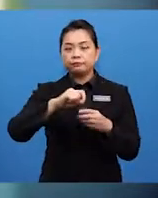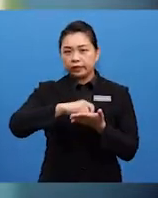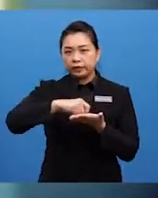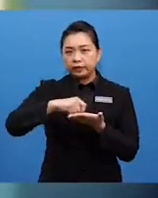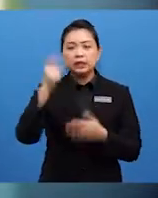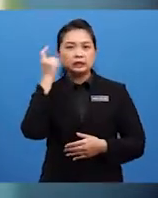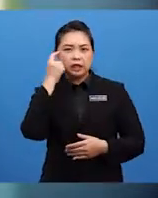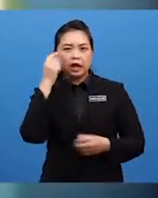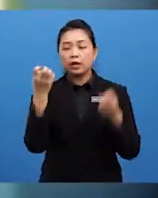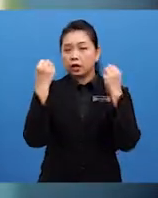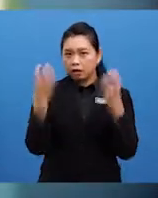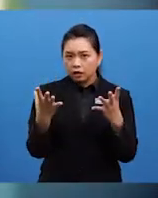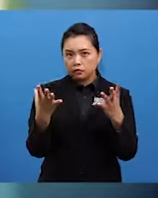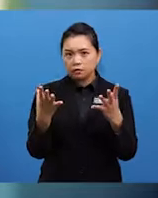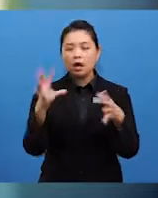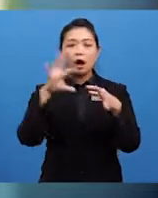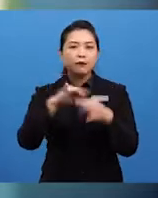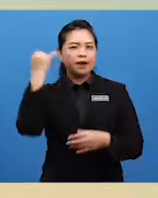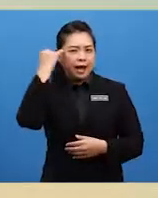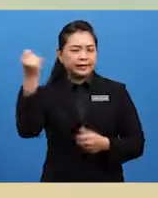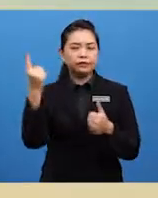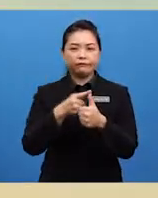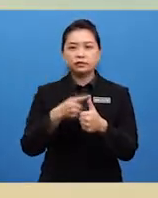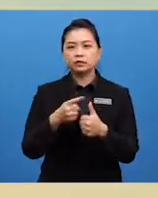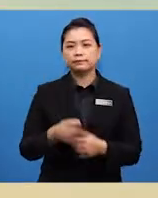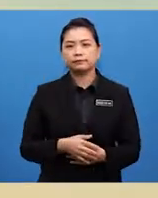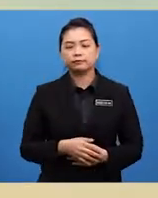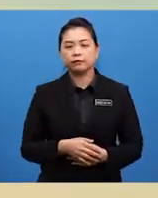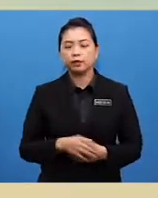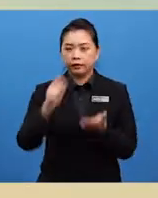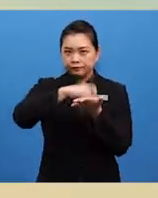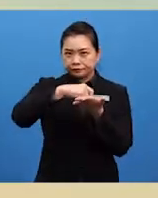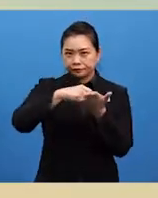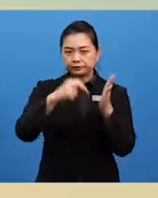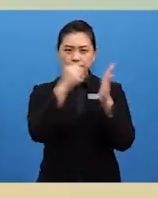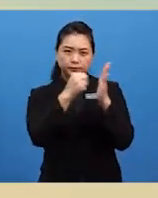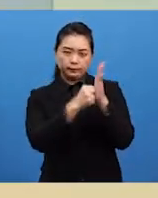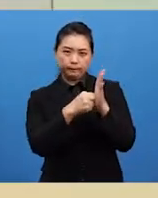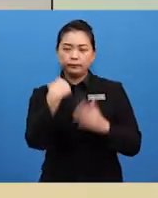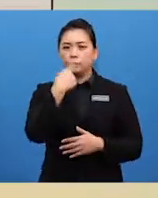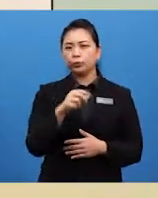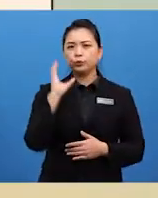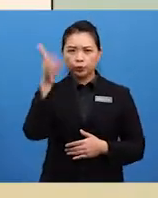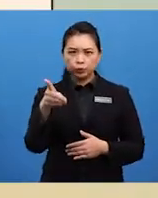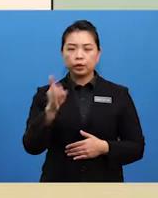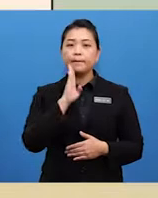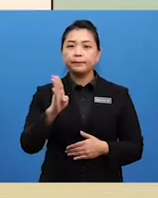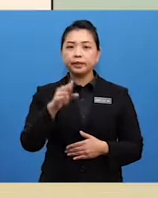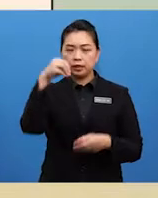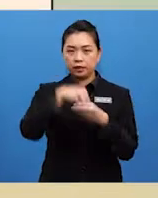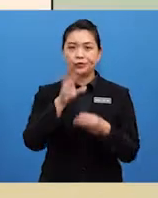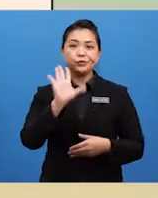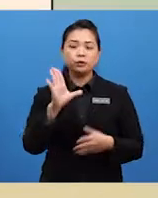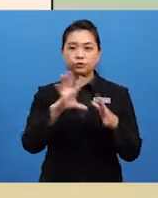of lots of ideas first. Jot down notes on who could be in your story and the place